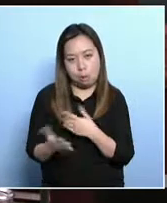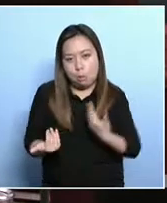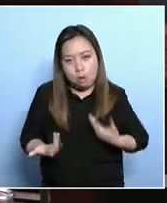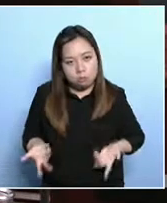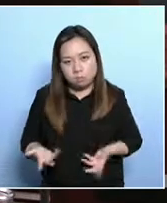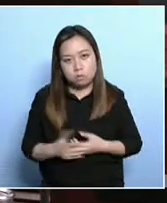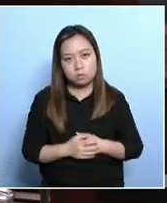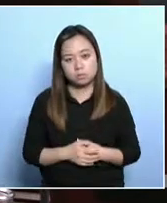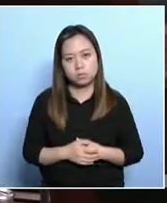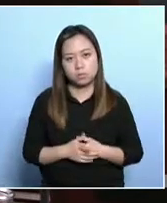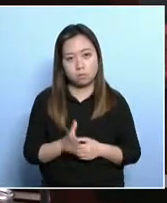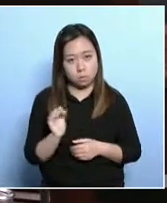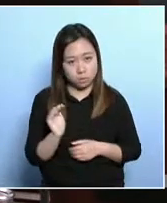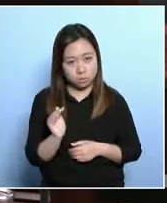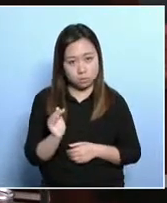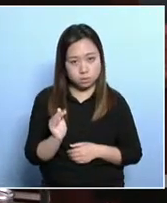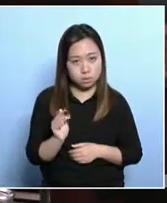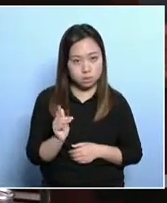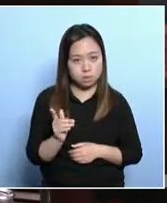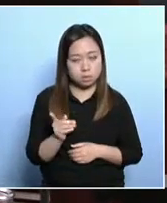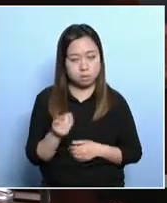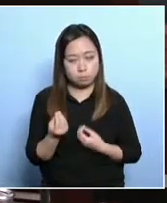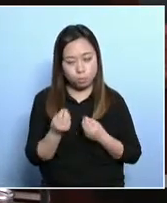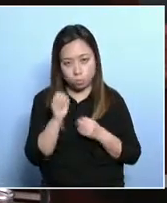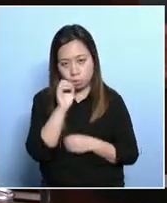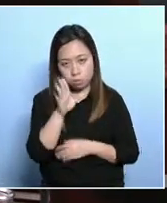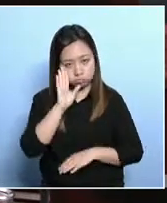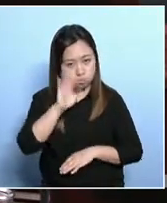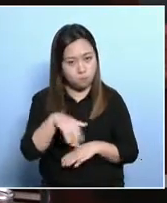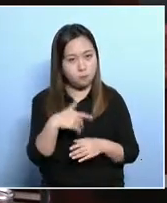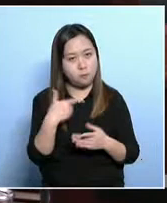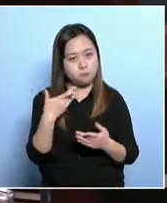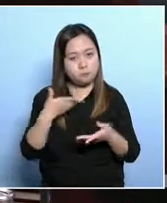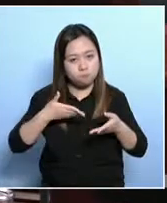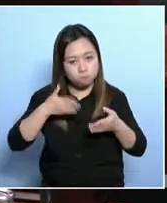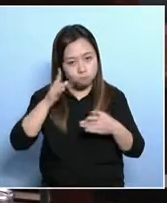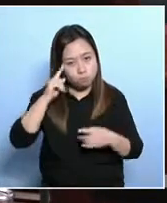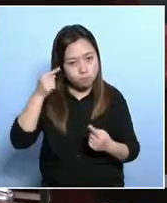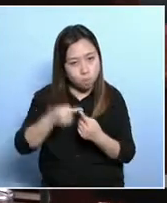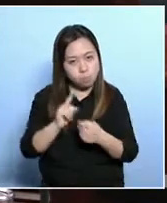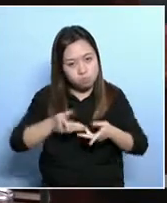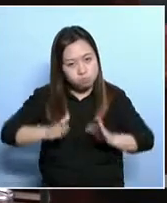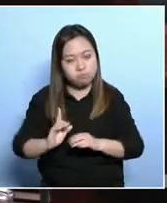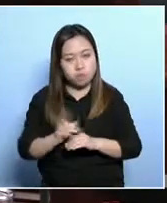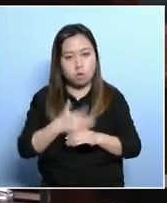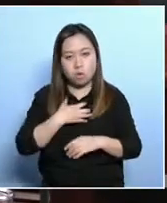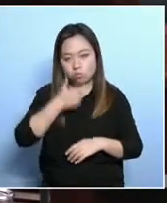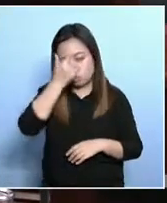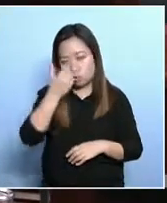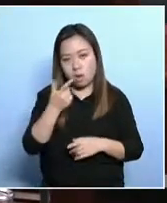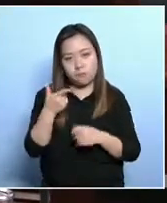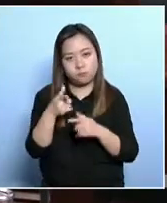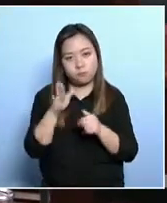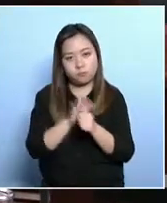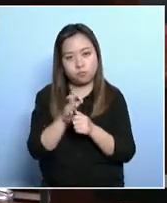you expected 200,000 families to benefit, but less